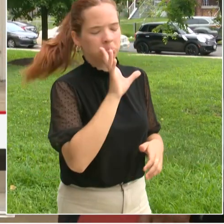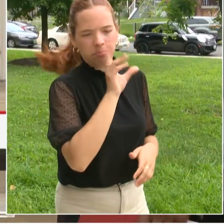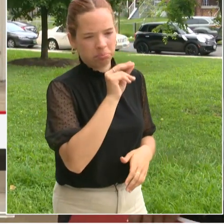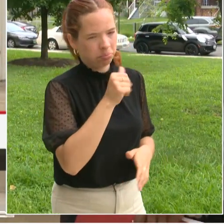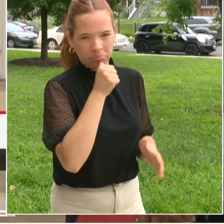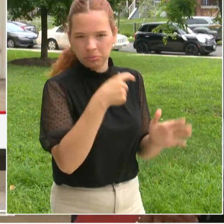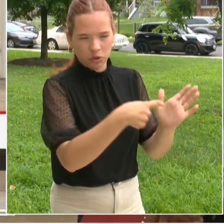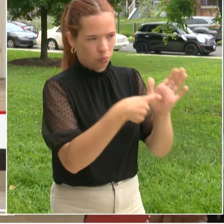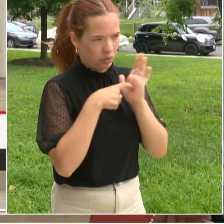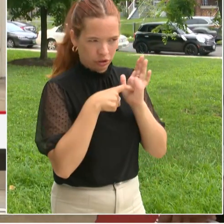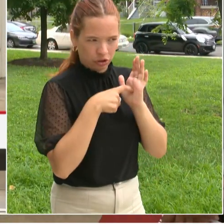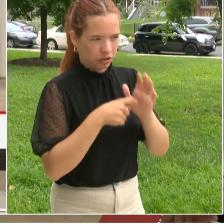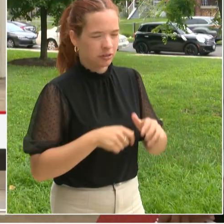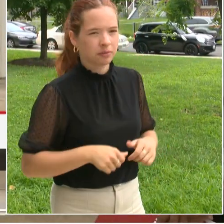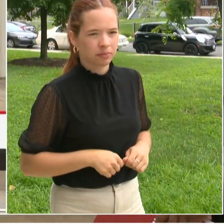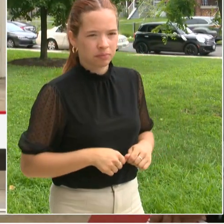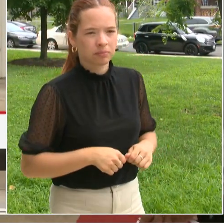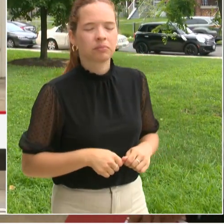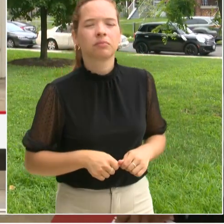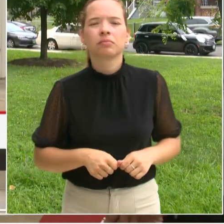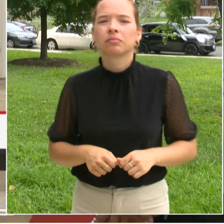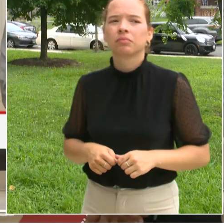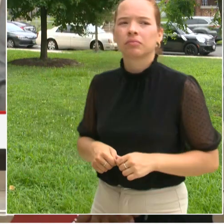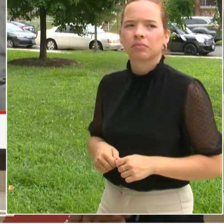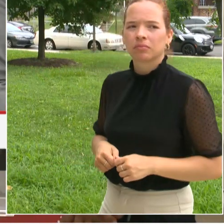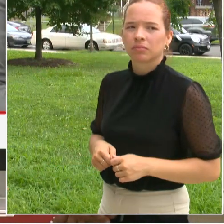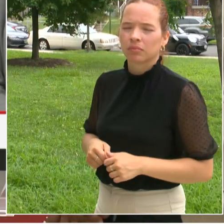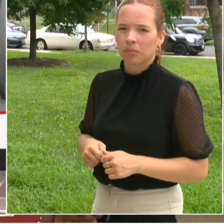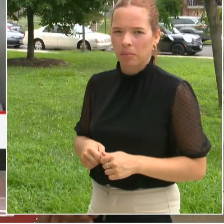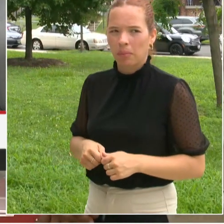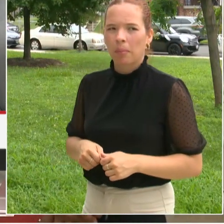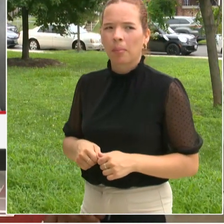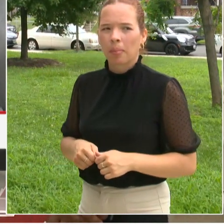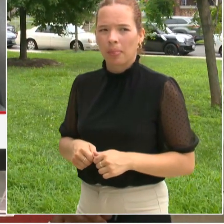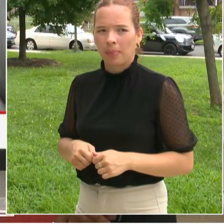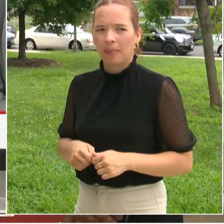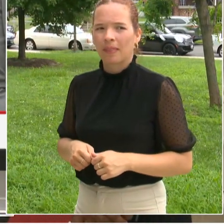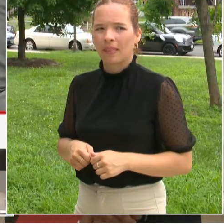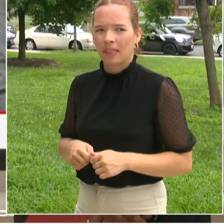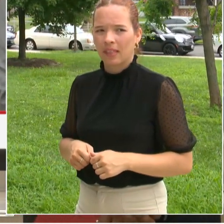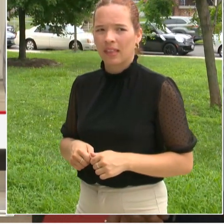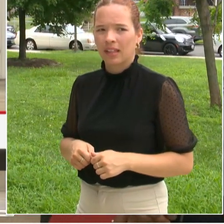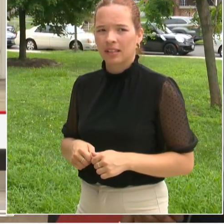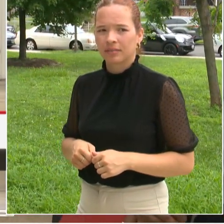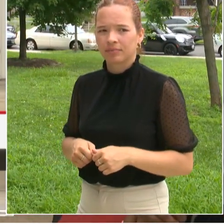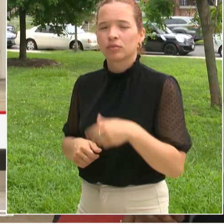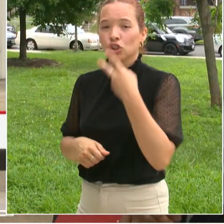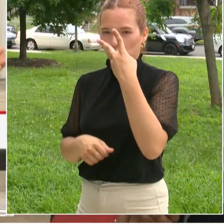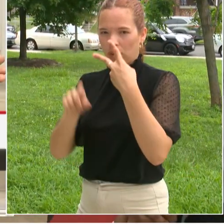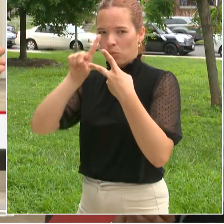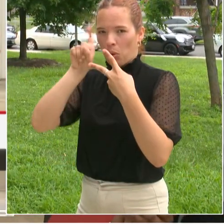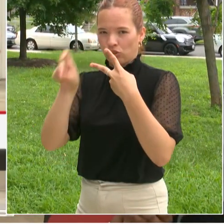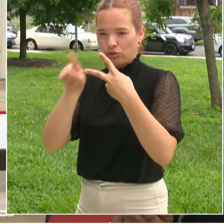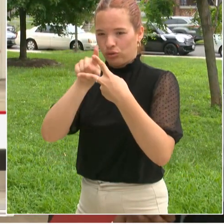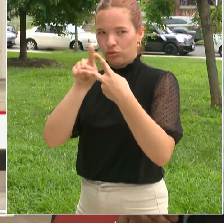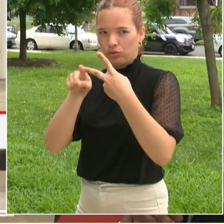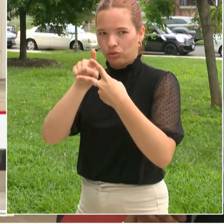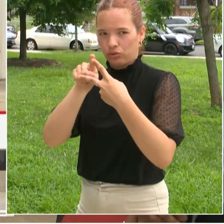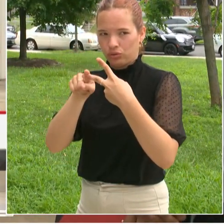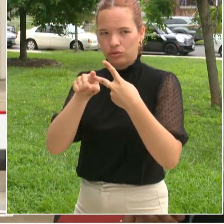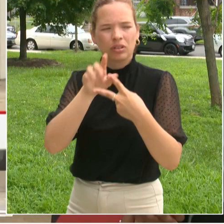I just wanted to add a couple points to both those last two questions and I would point out in terms of compliance rates I just want to